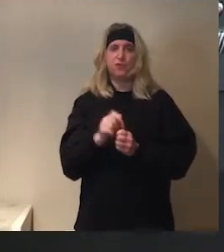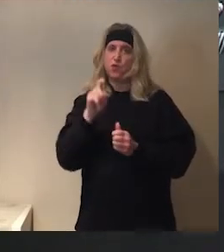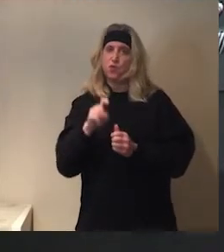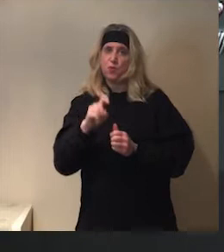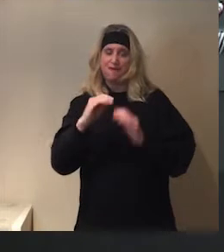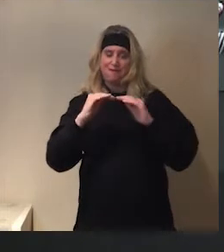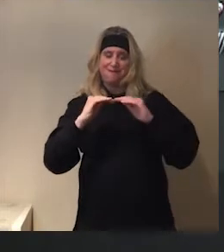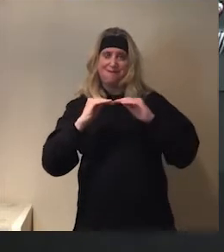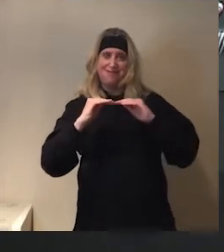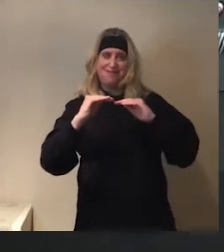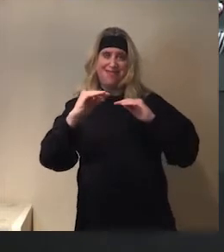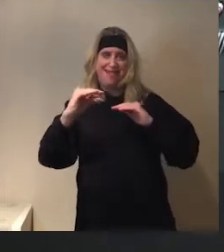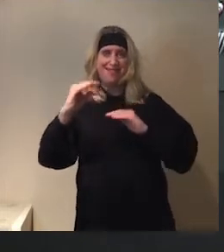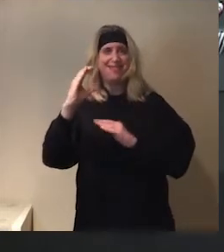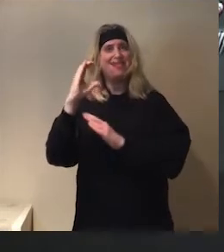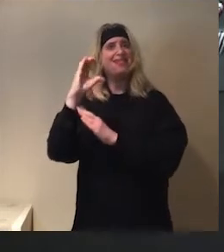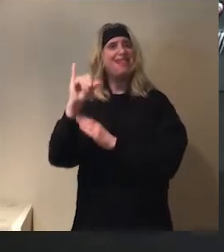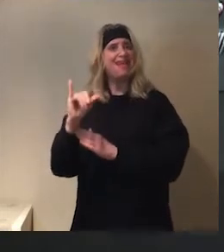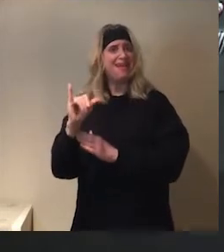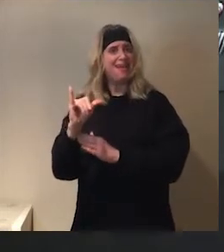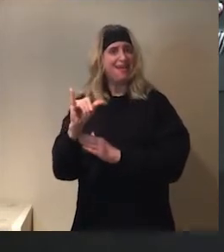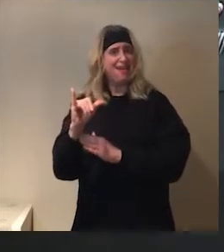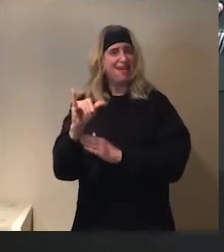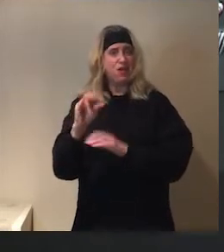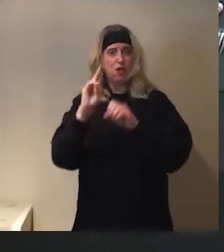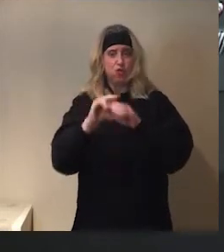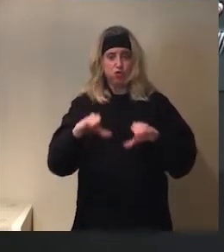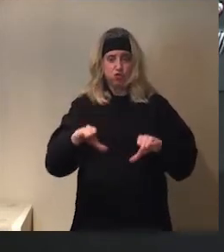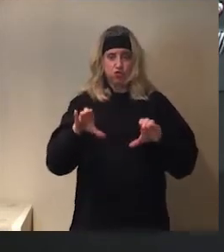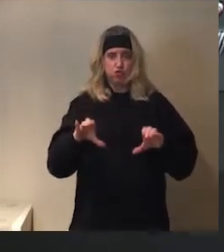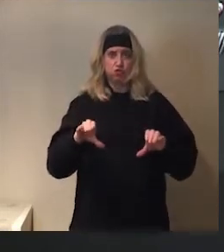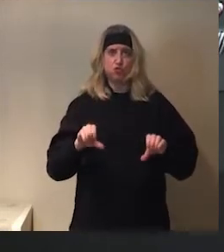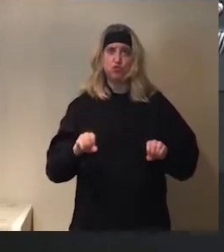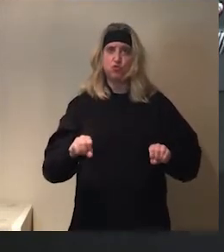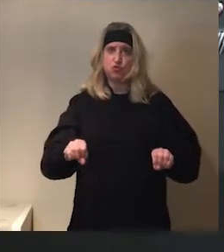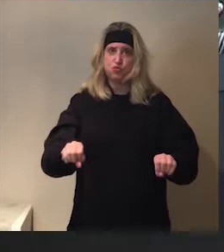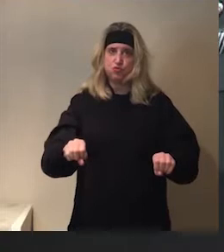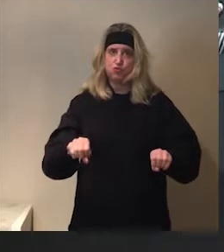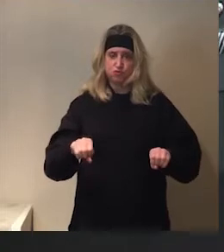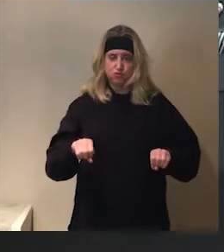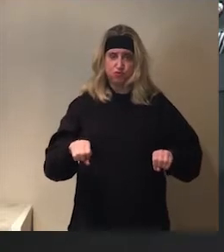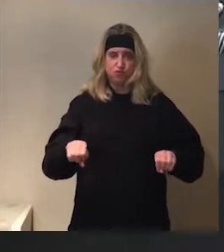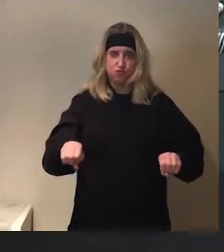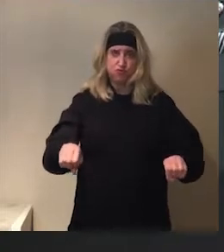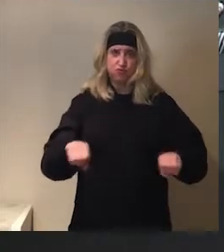flatten the plasticine, right? Yes. again, my rolling pin. Yes. I will flatten.